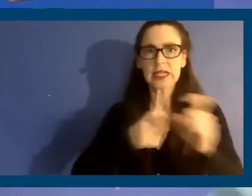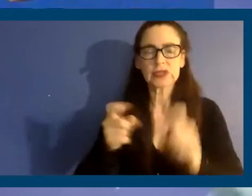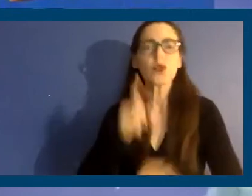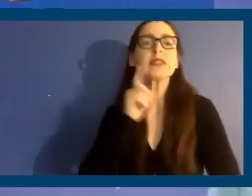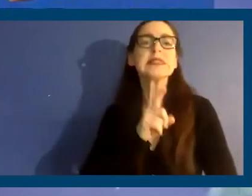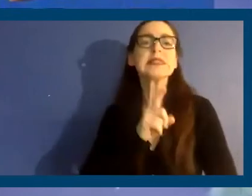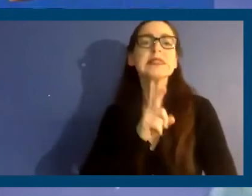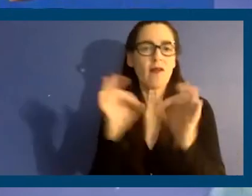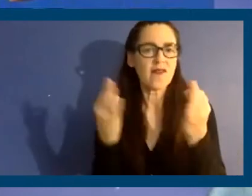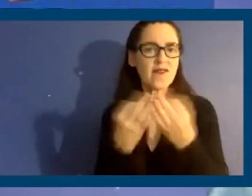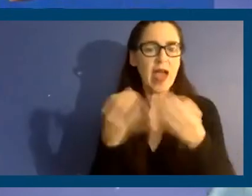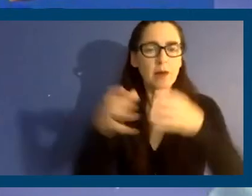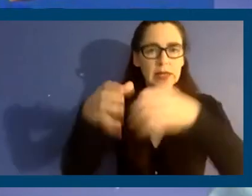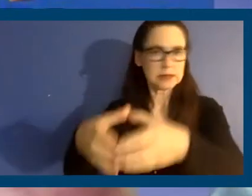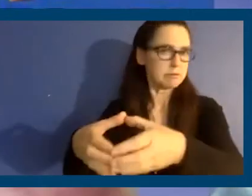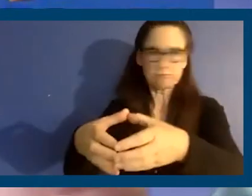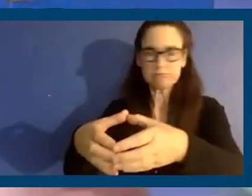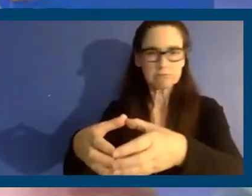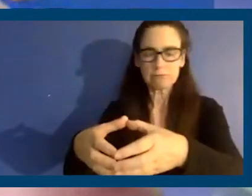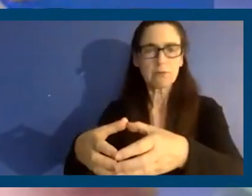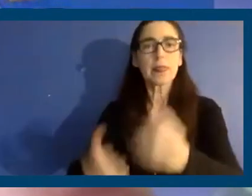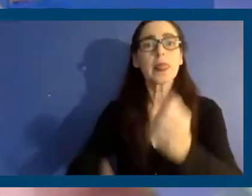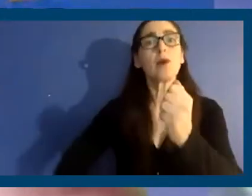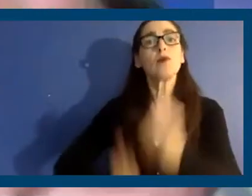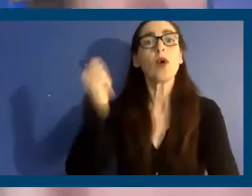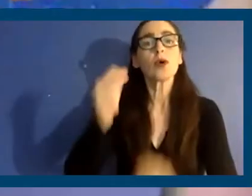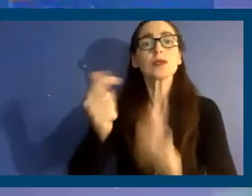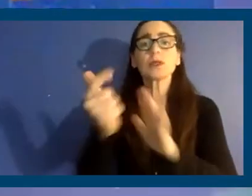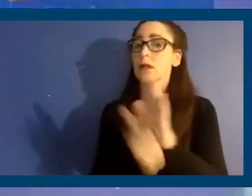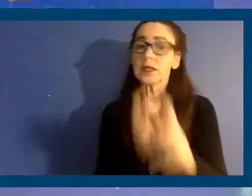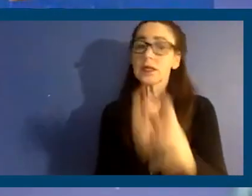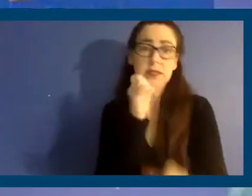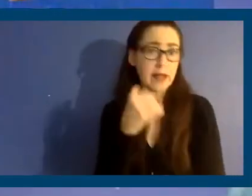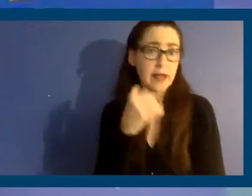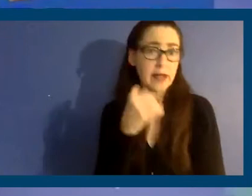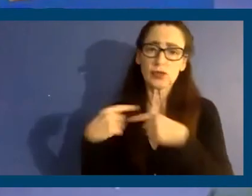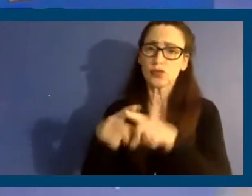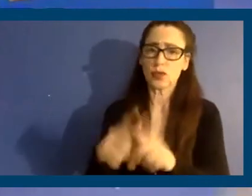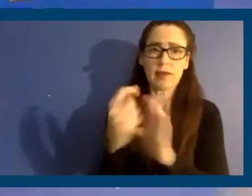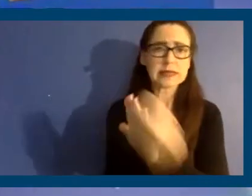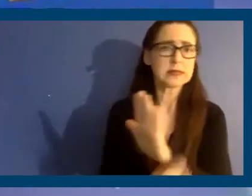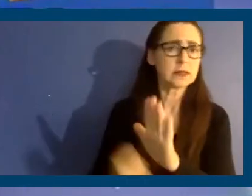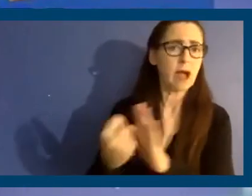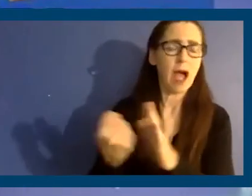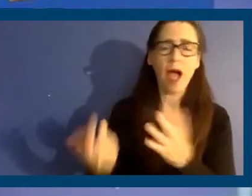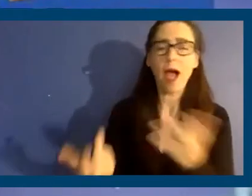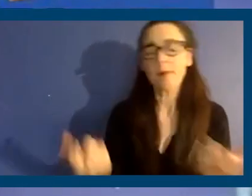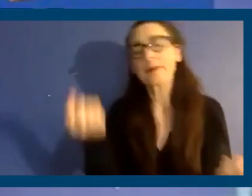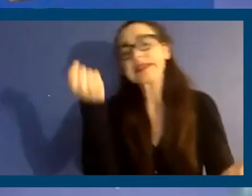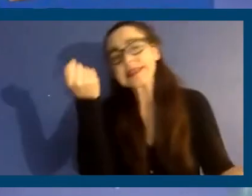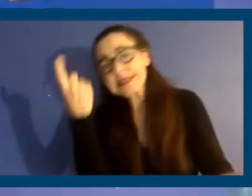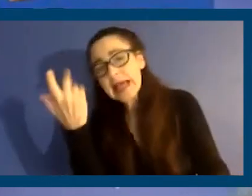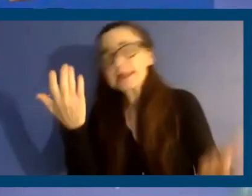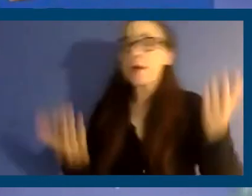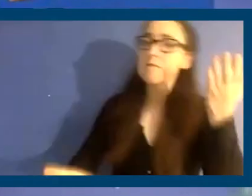dwellings, and most rent control laws didn't do it because at the time, it made sense, it might have